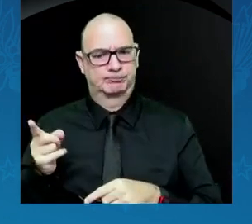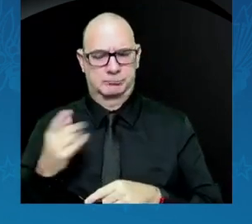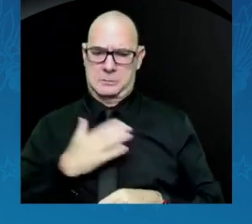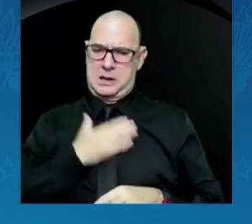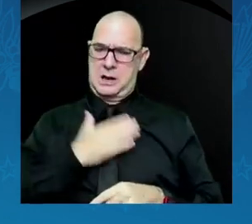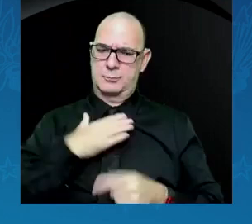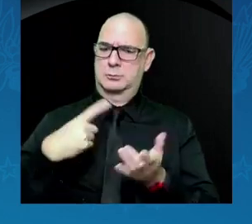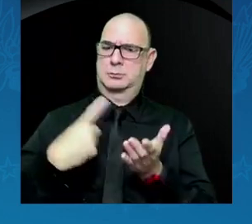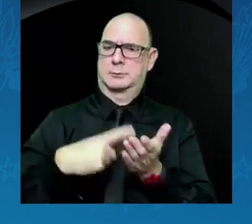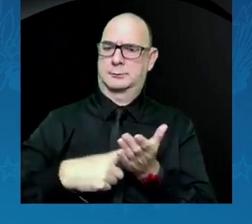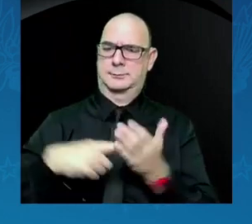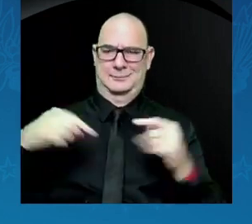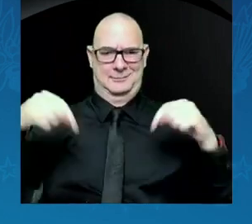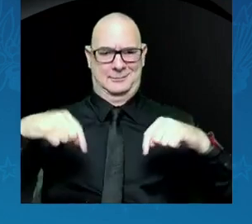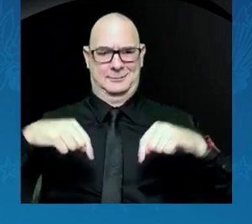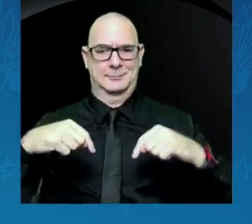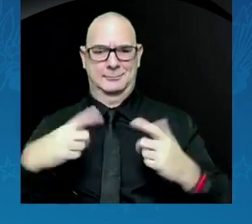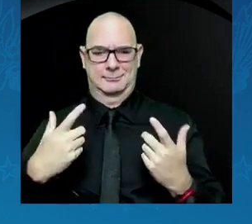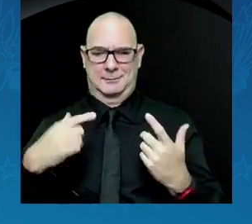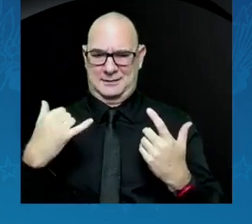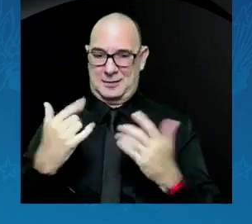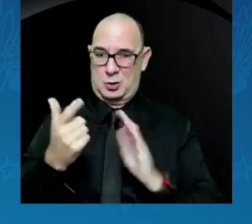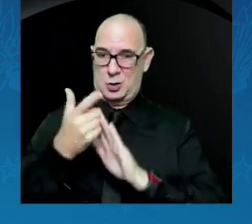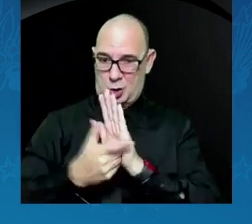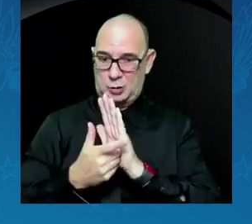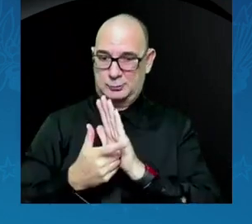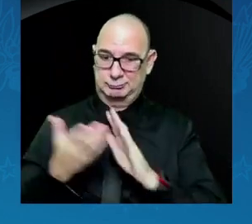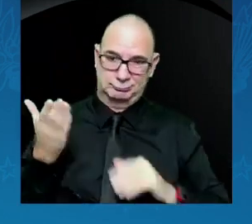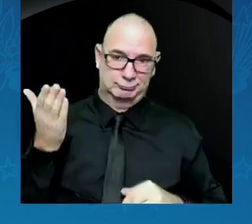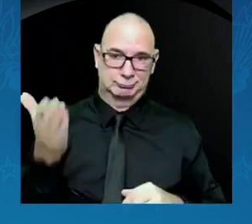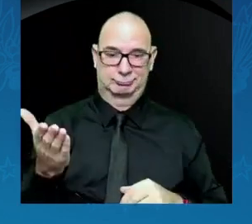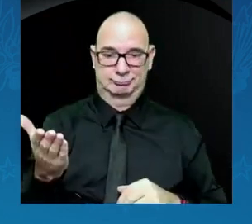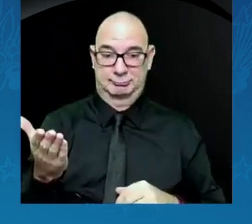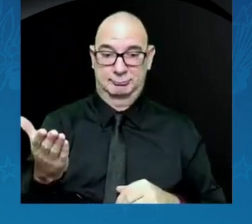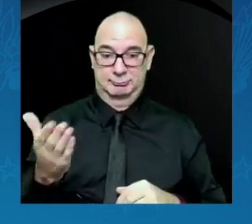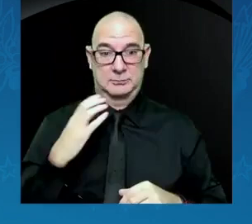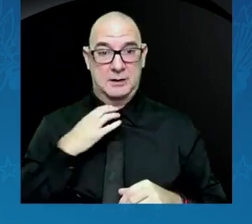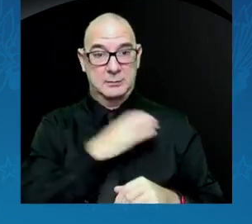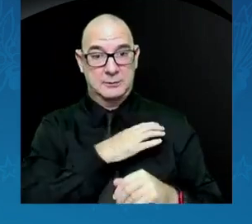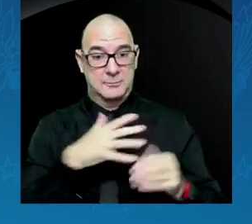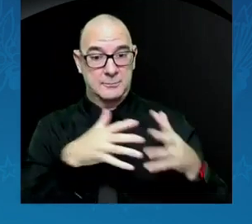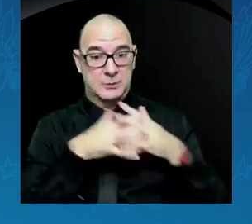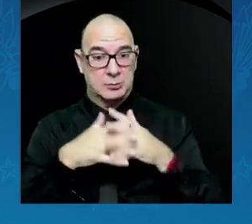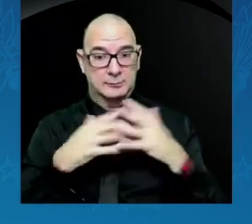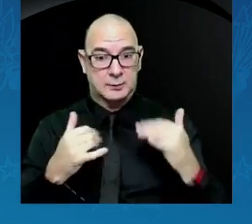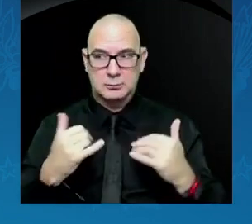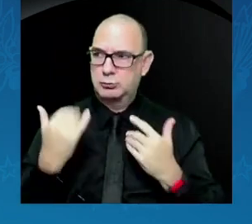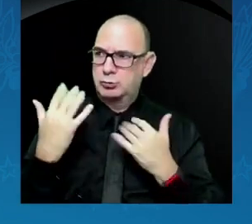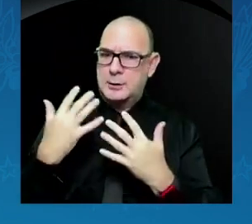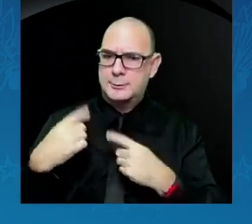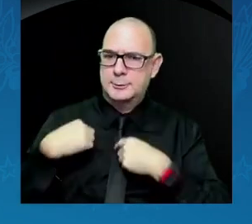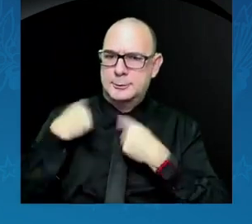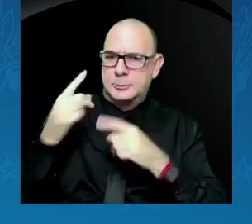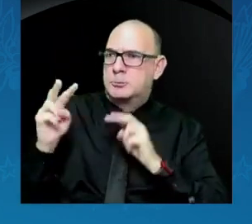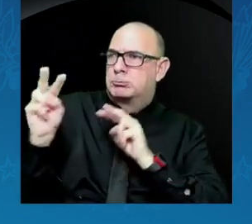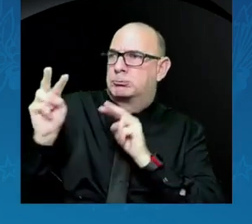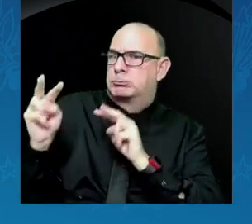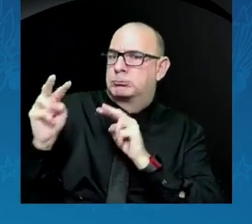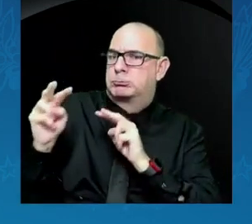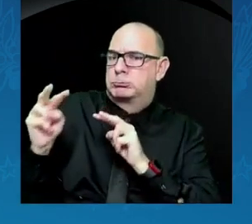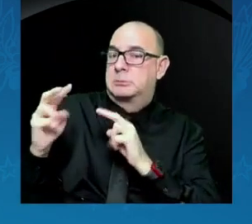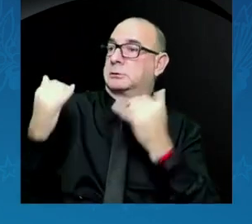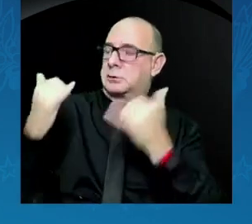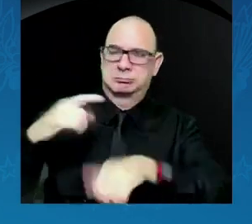Congress. The American people have waited long enough and we need to get this done. So thank you for your comments.